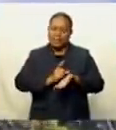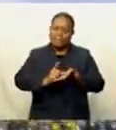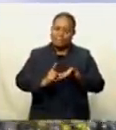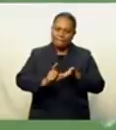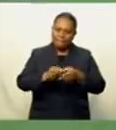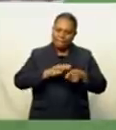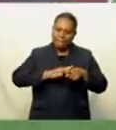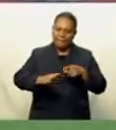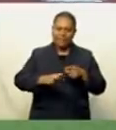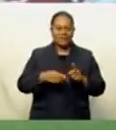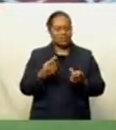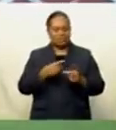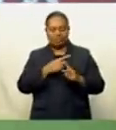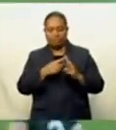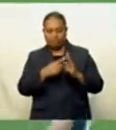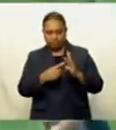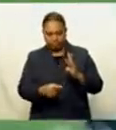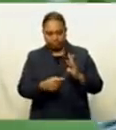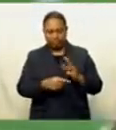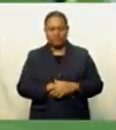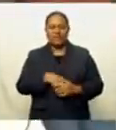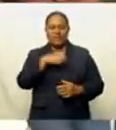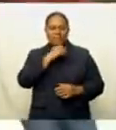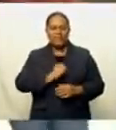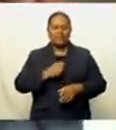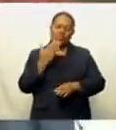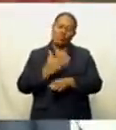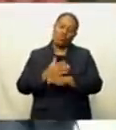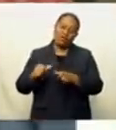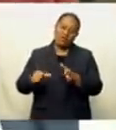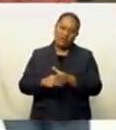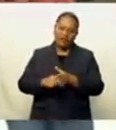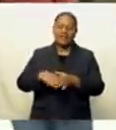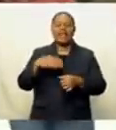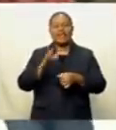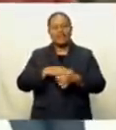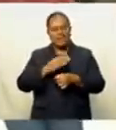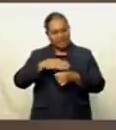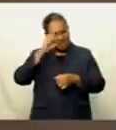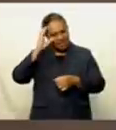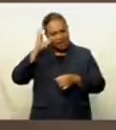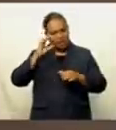Kolini Sao and Ndakuwanga. Work hard and make your country proud.